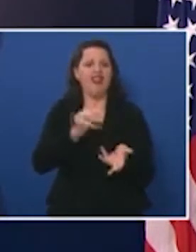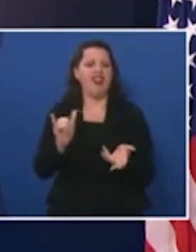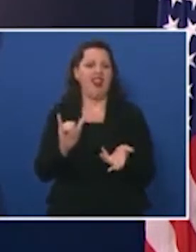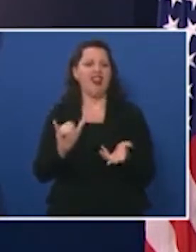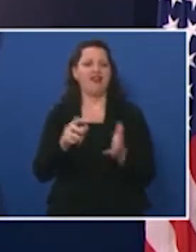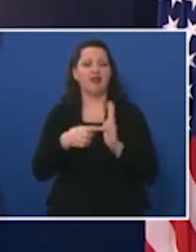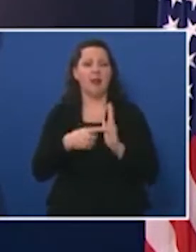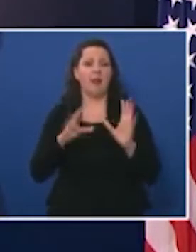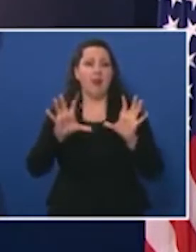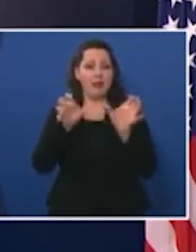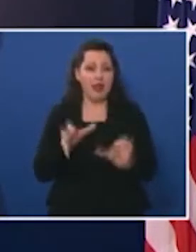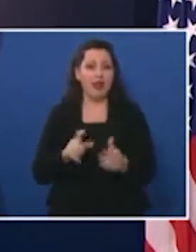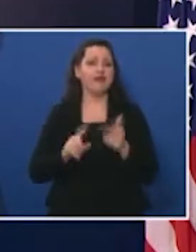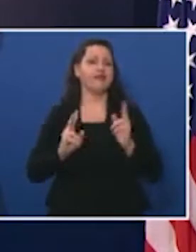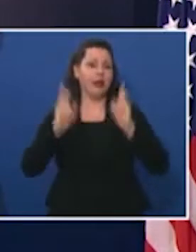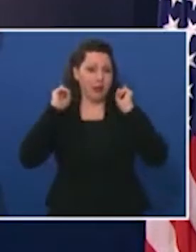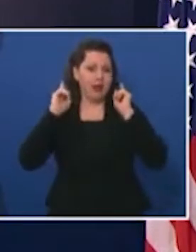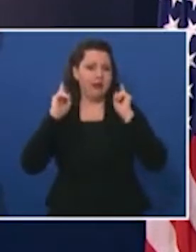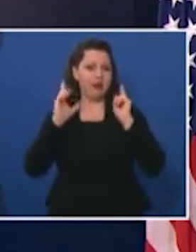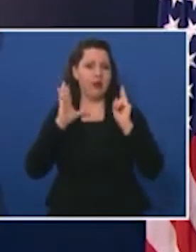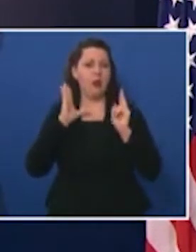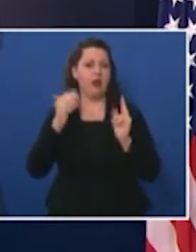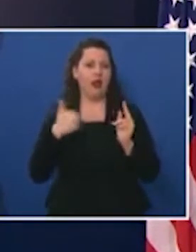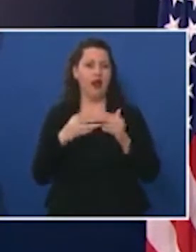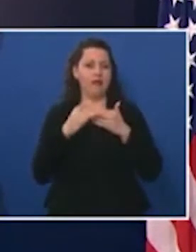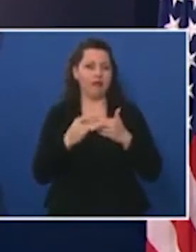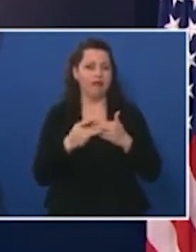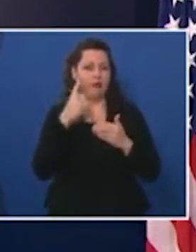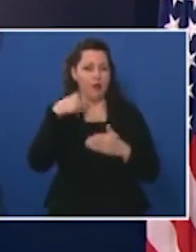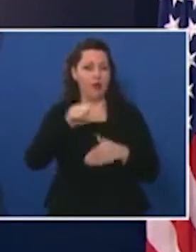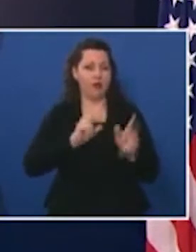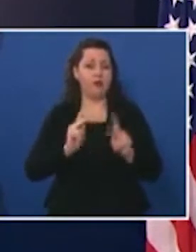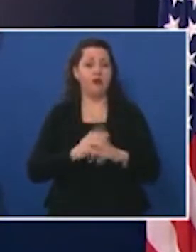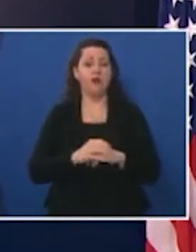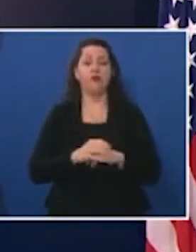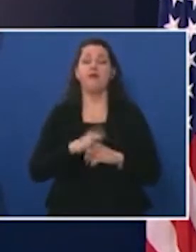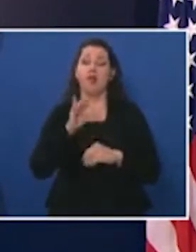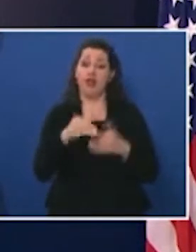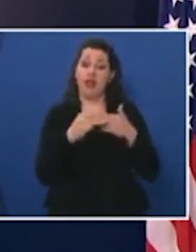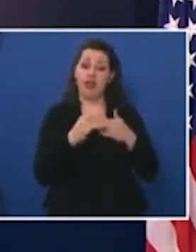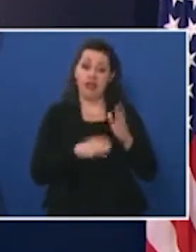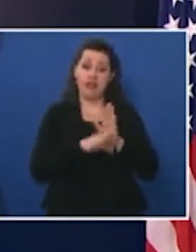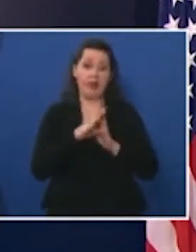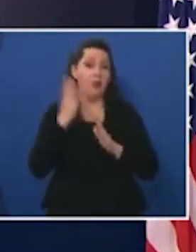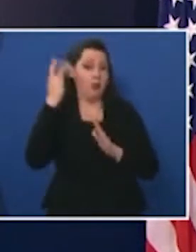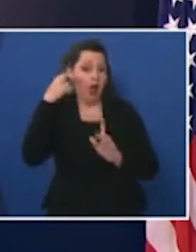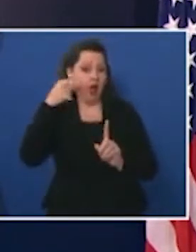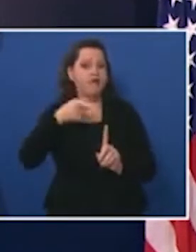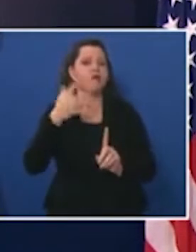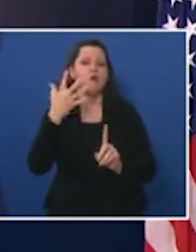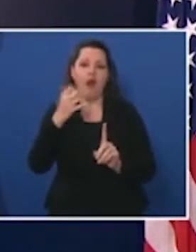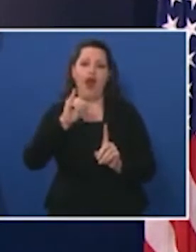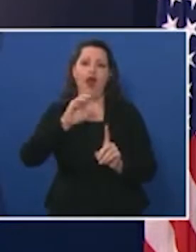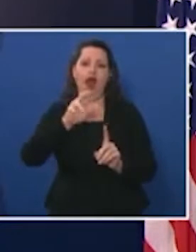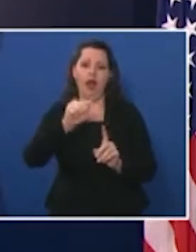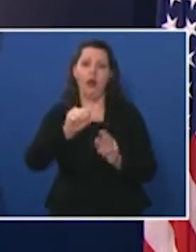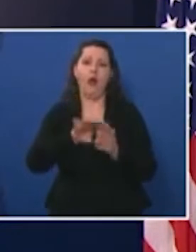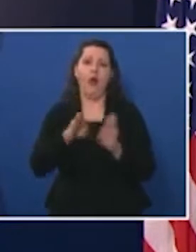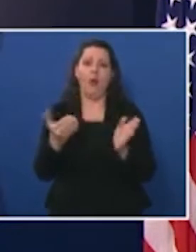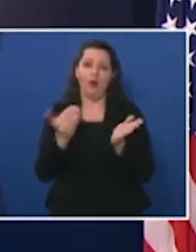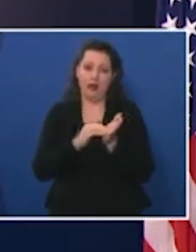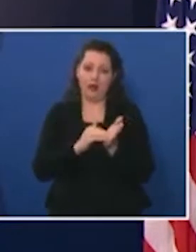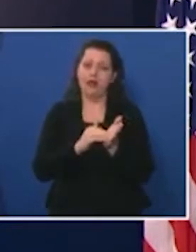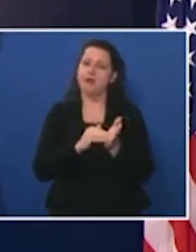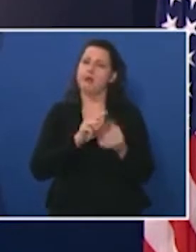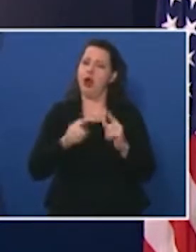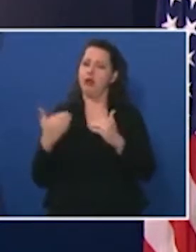massages and haircuts this guidance has been developed this ensure that Iowa can reopen and do it responsibly